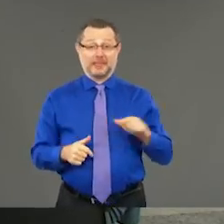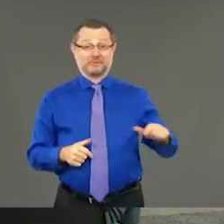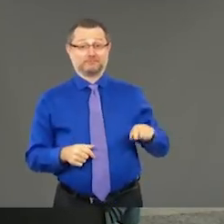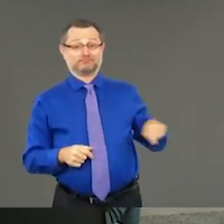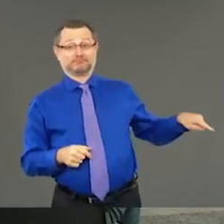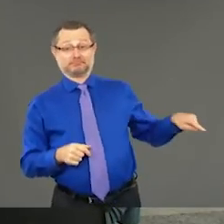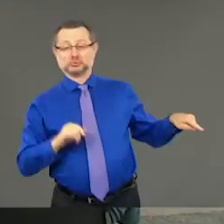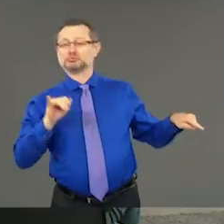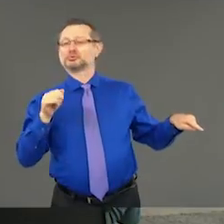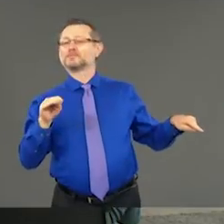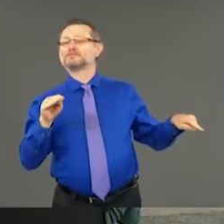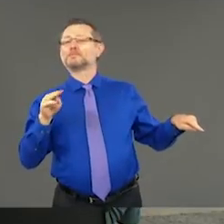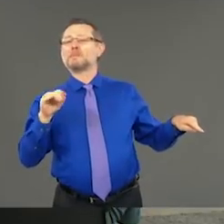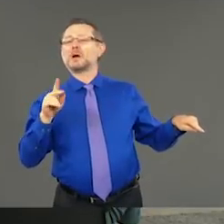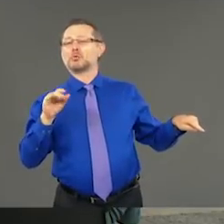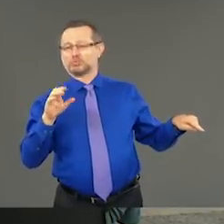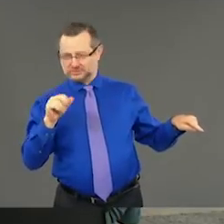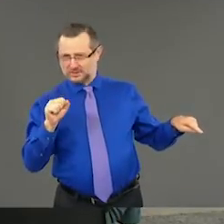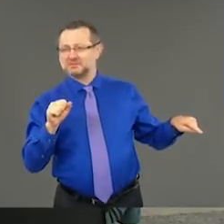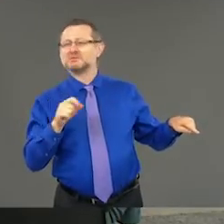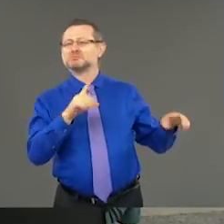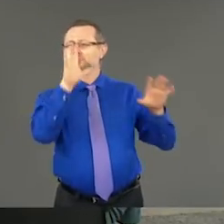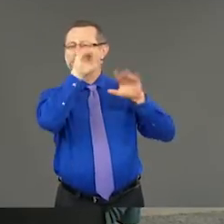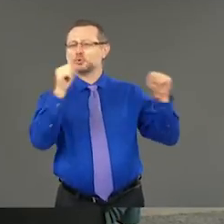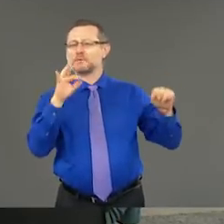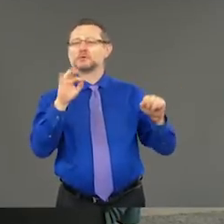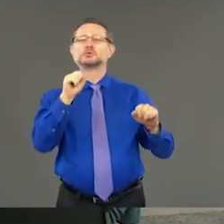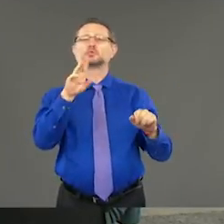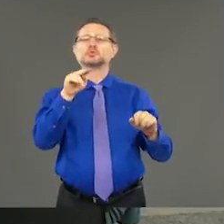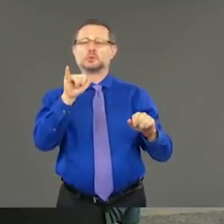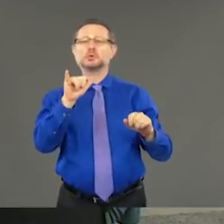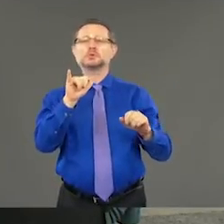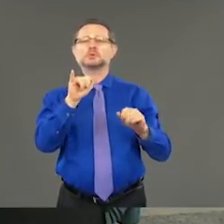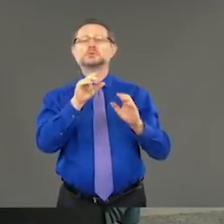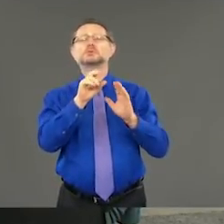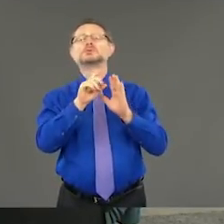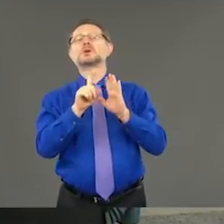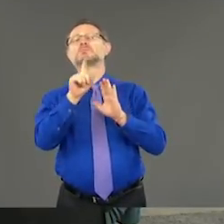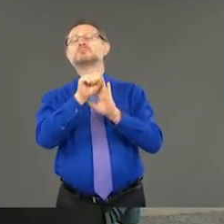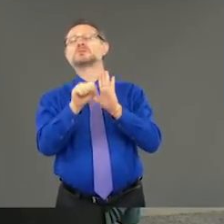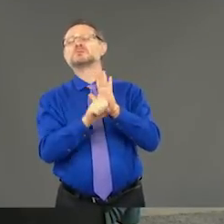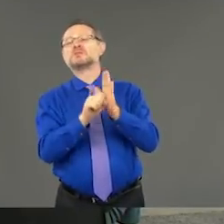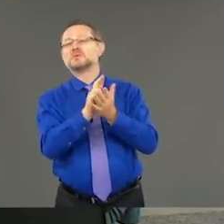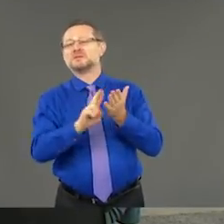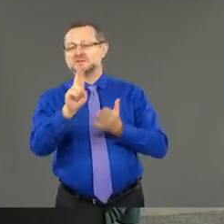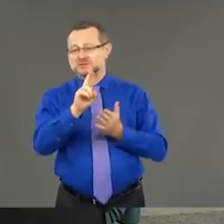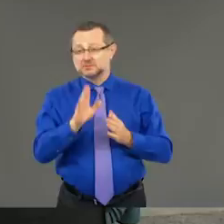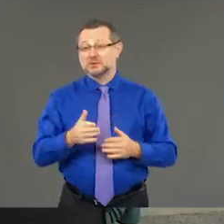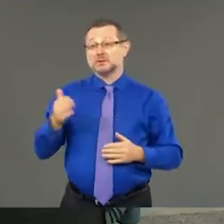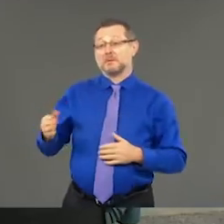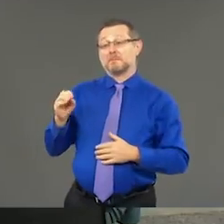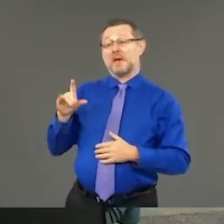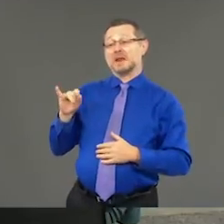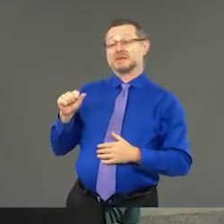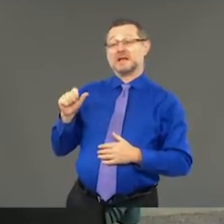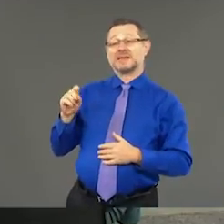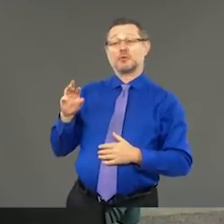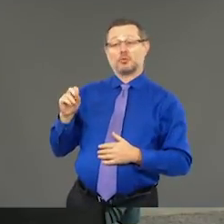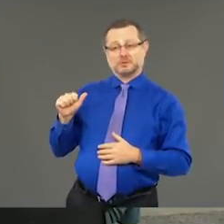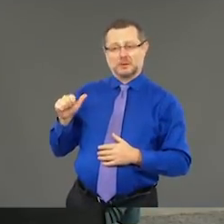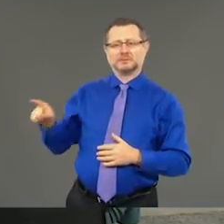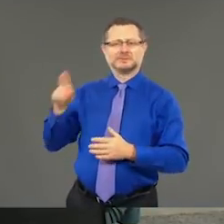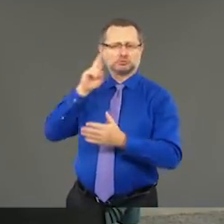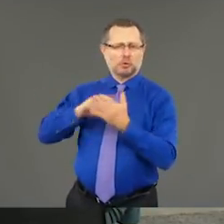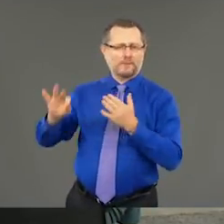Malatras, president of SUNY Empire College. To my right, Melissa DeRosa, secretary to the governor. To her right, Robert Mejica,